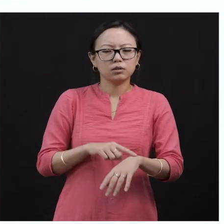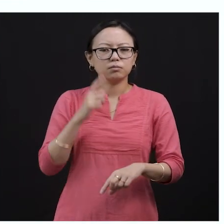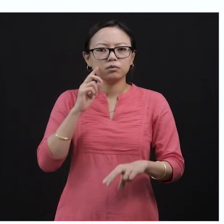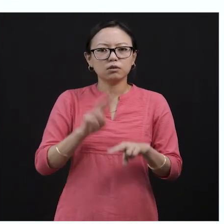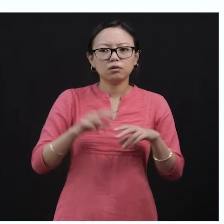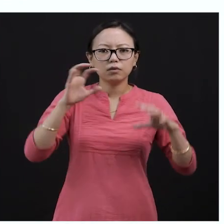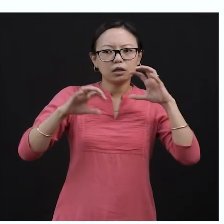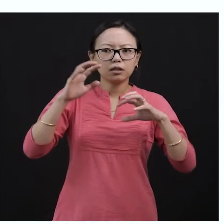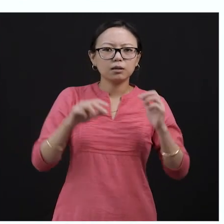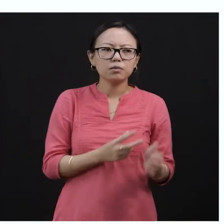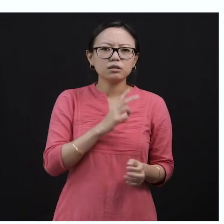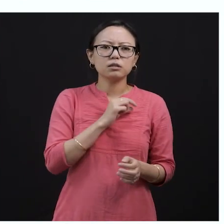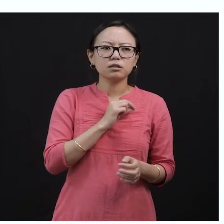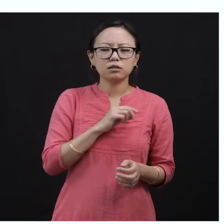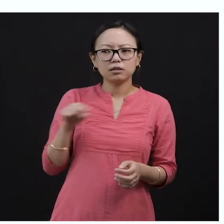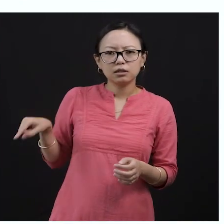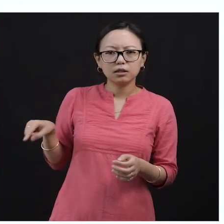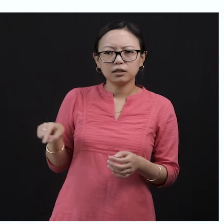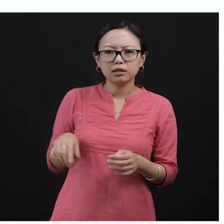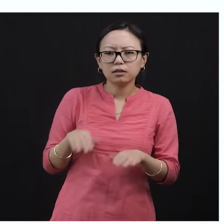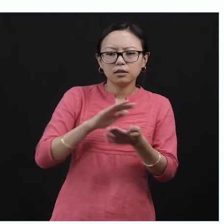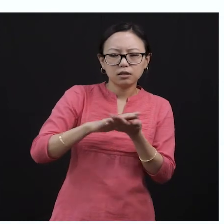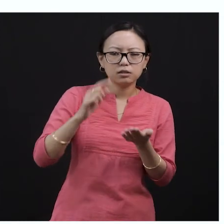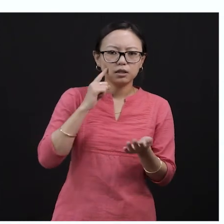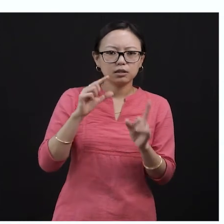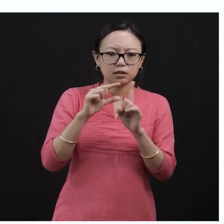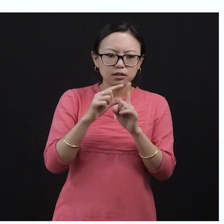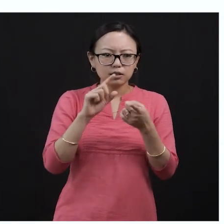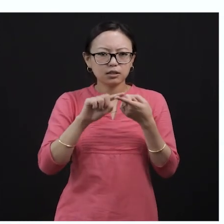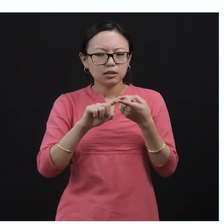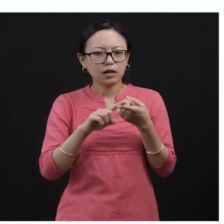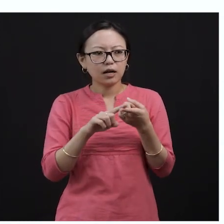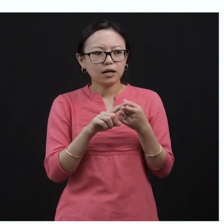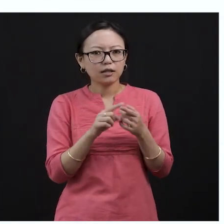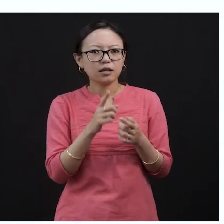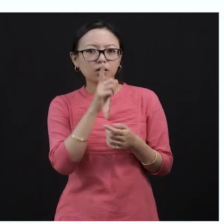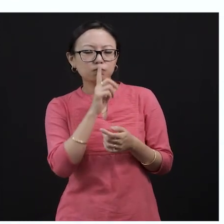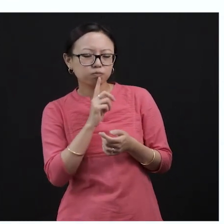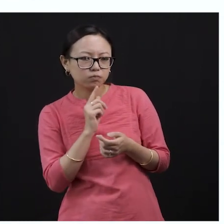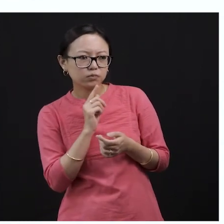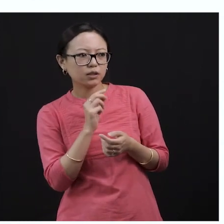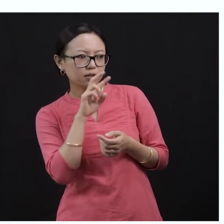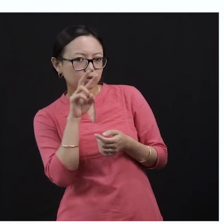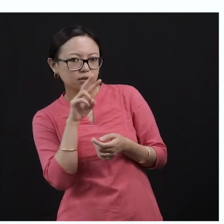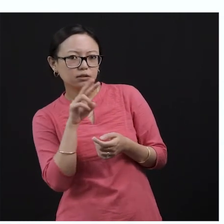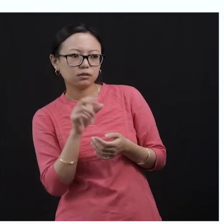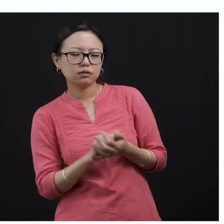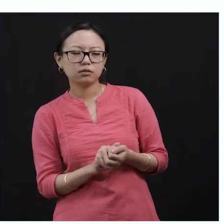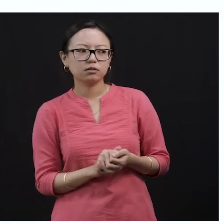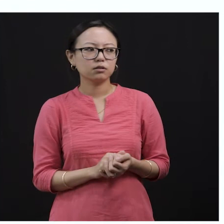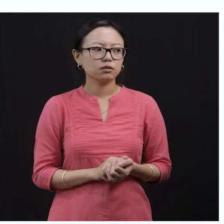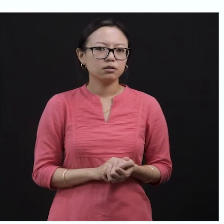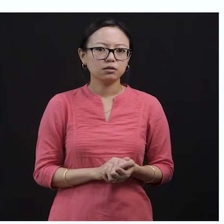about the grandstand view, isn't it? From the grandstand view, because he considers that the banyan tree is the best place to look at